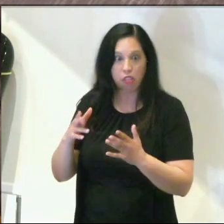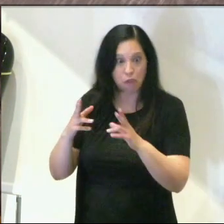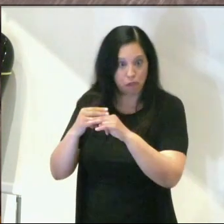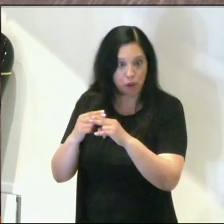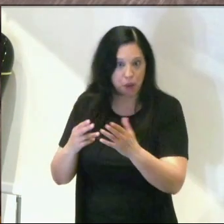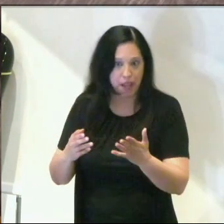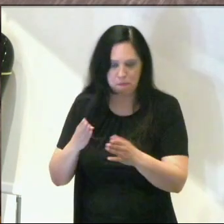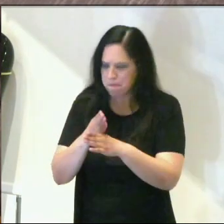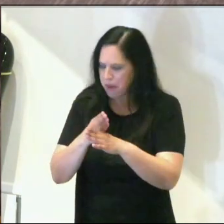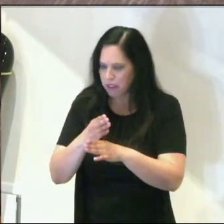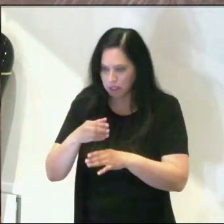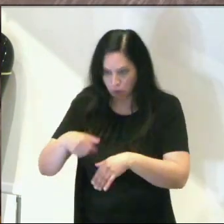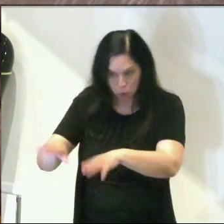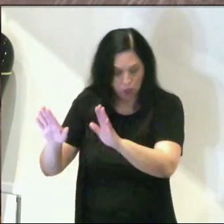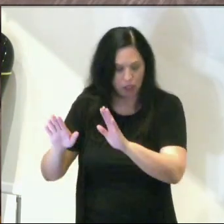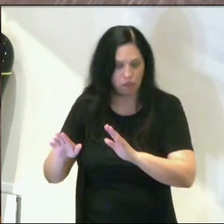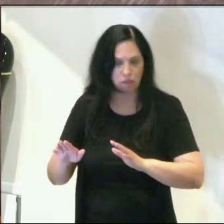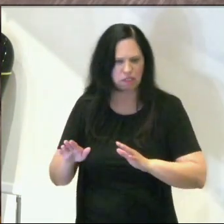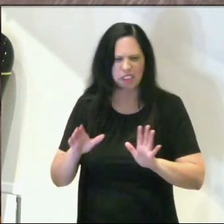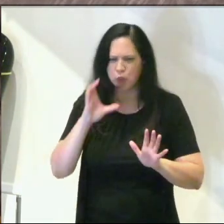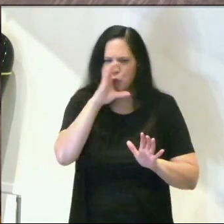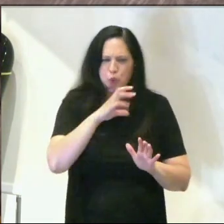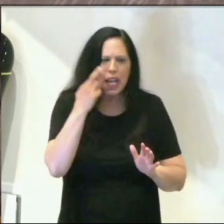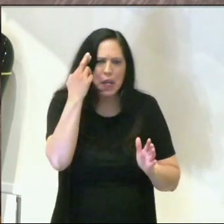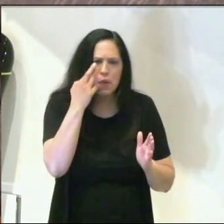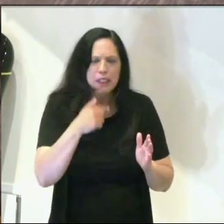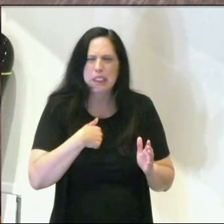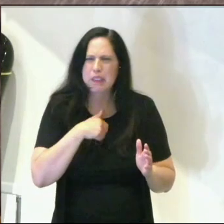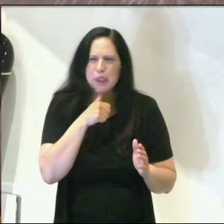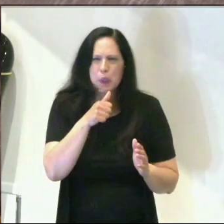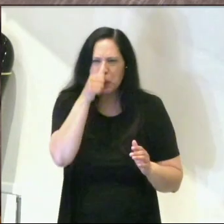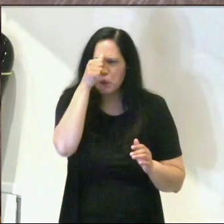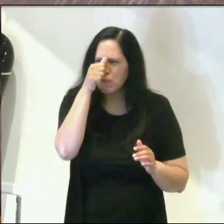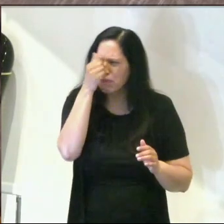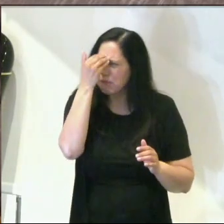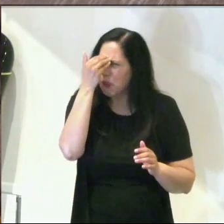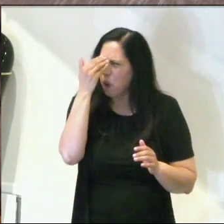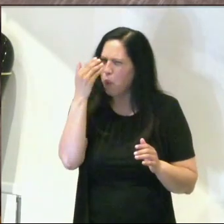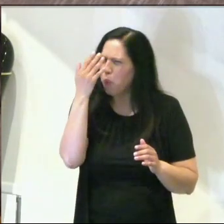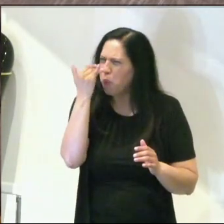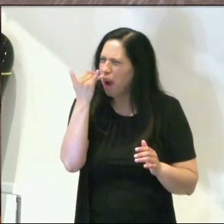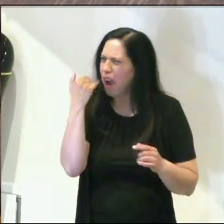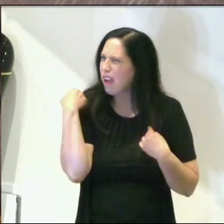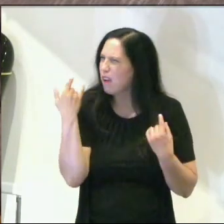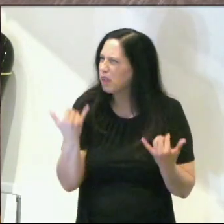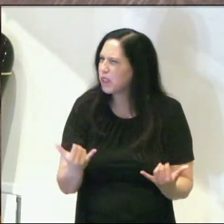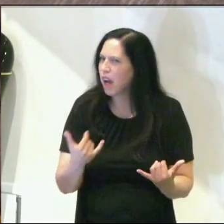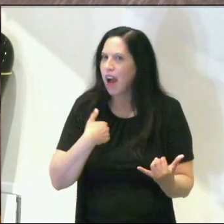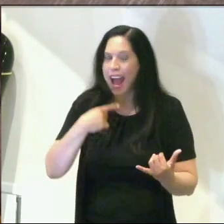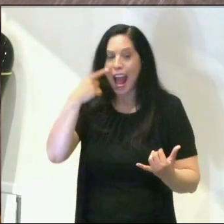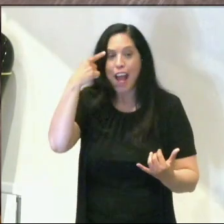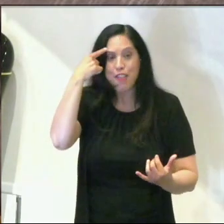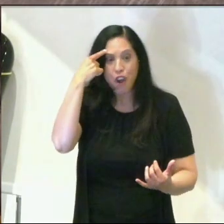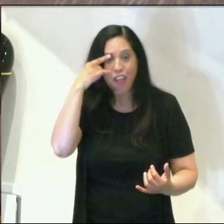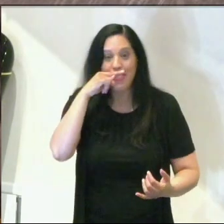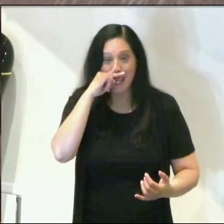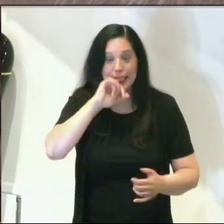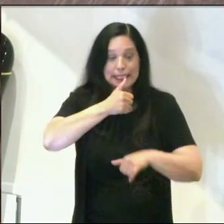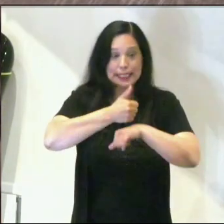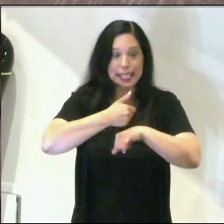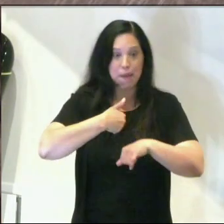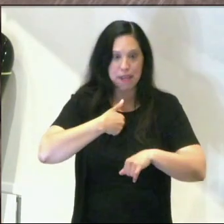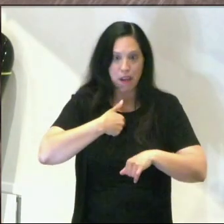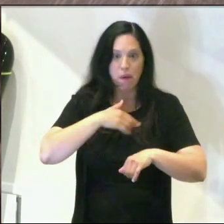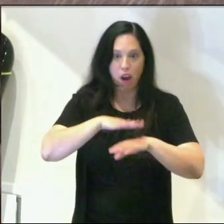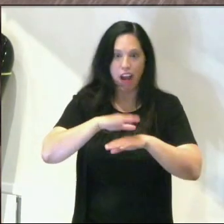Now, for some strange reason, and I don't even know why today, I thought the kids set me up on candid camera. I kid you